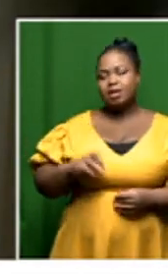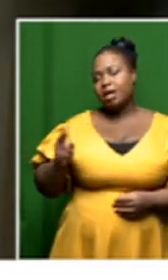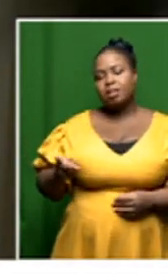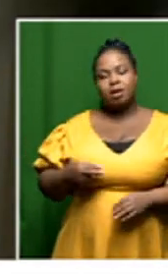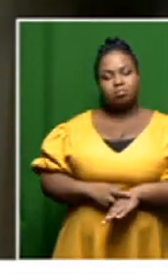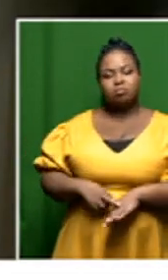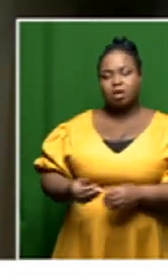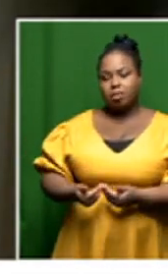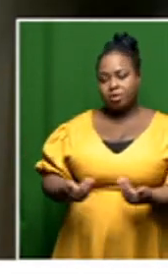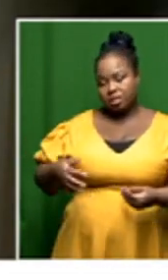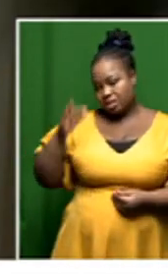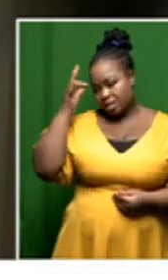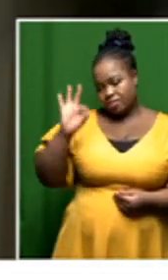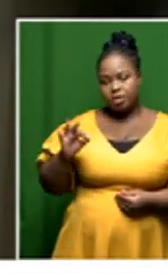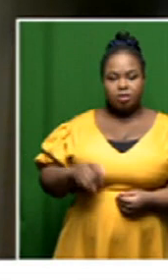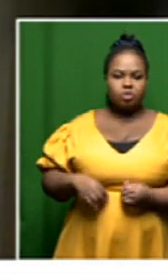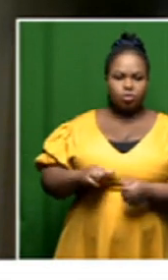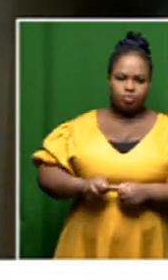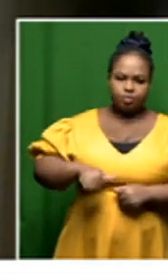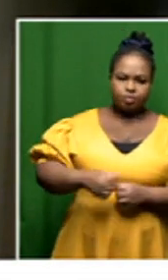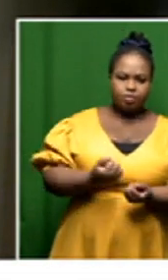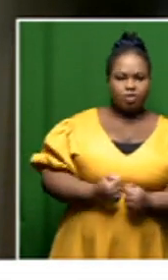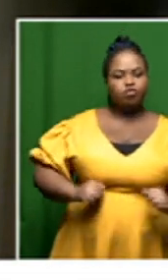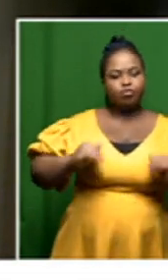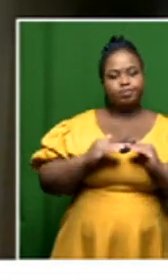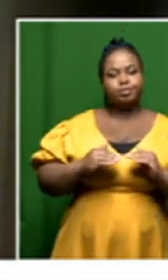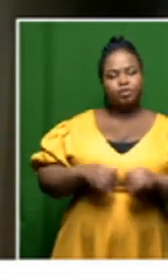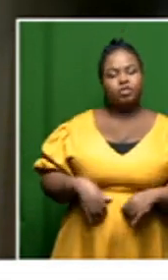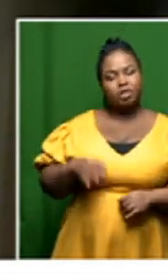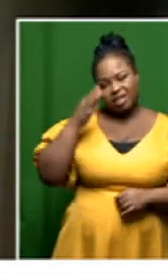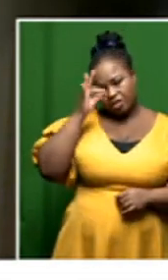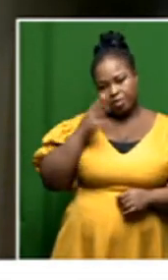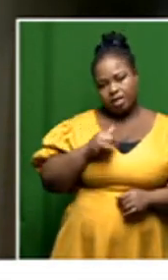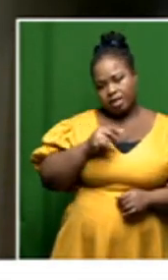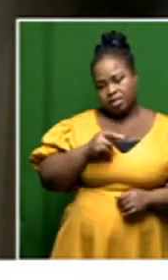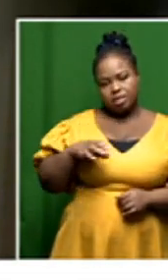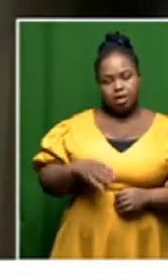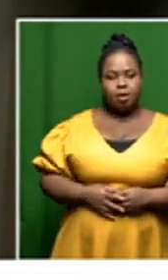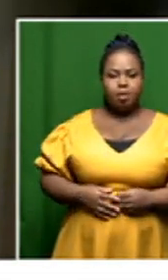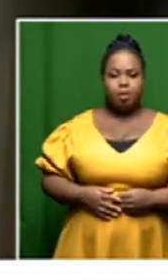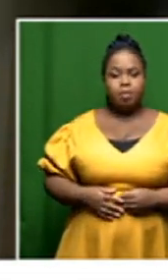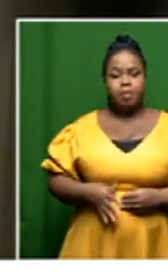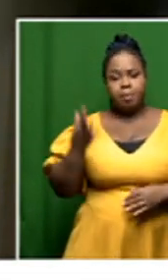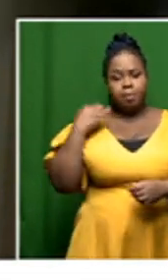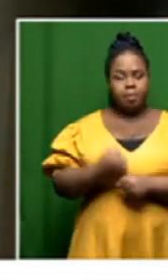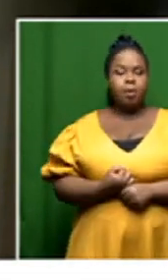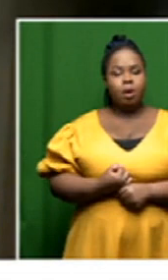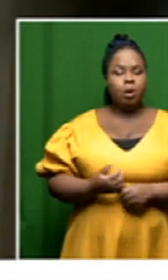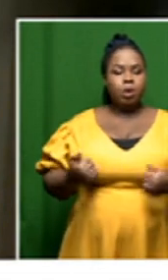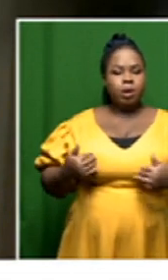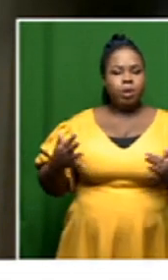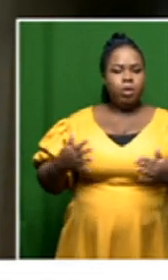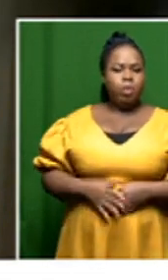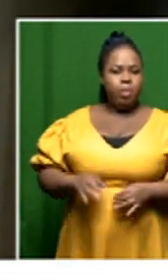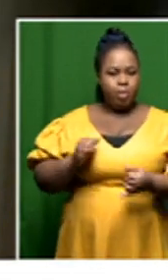under the apartheid government and part of those years about half of them were under the anc government last year at the beginning